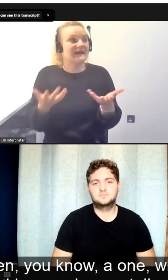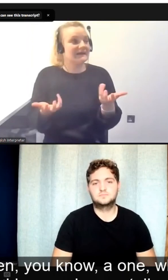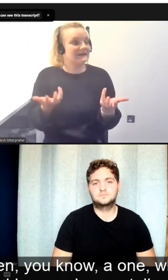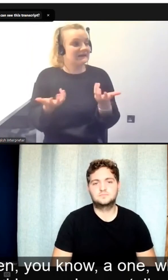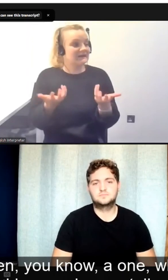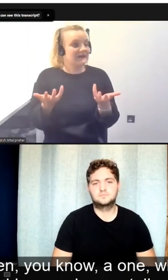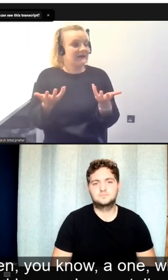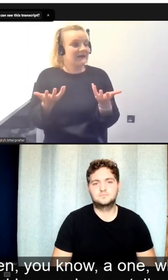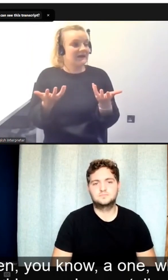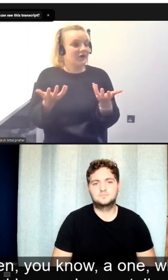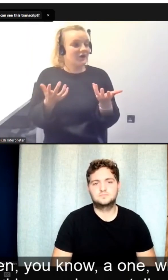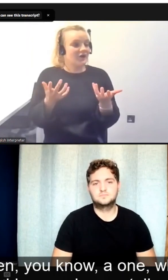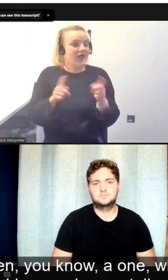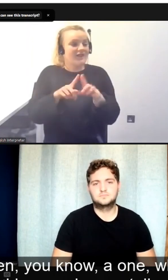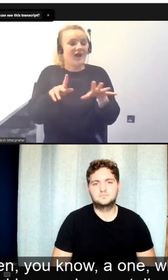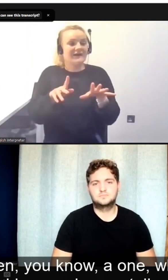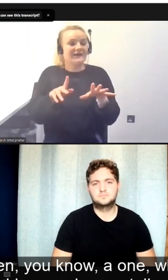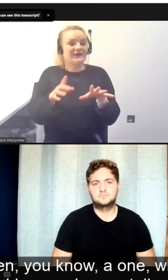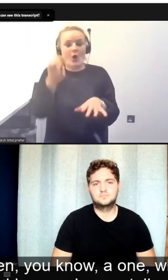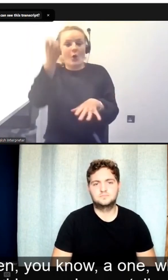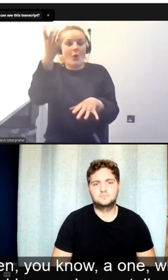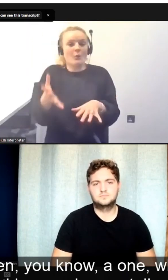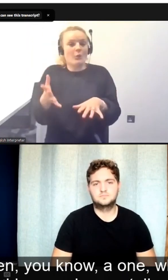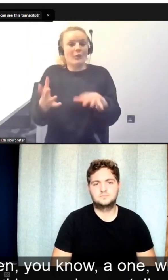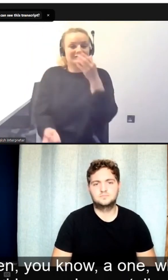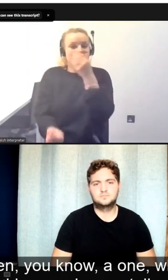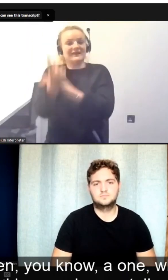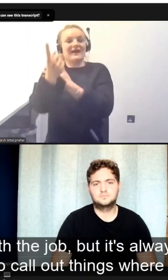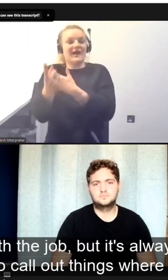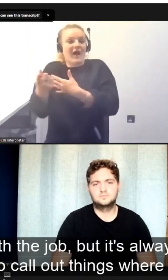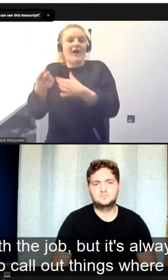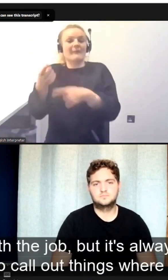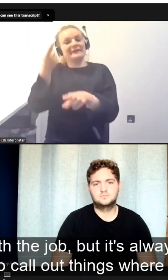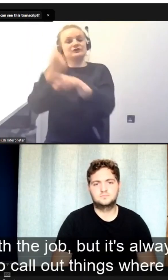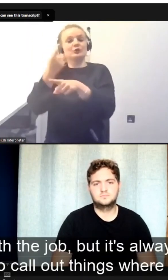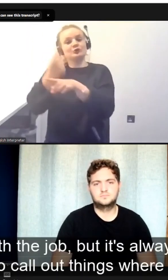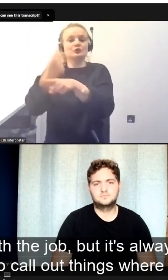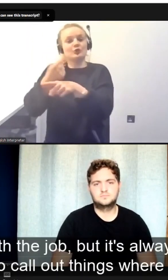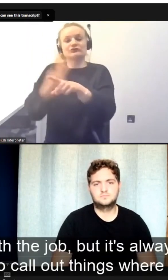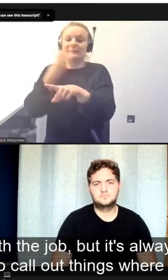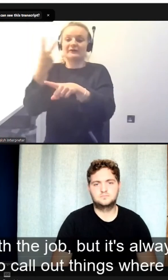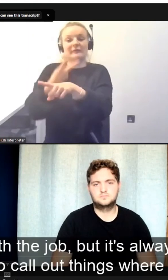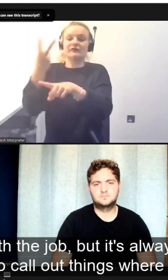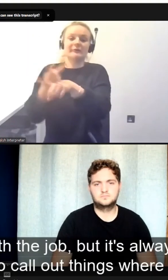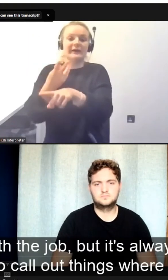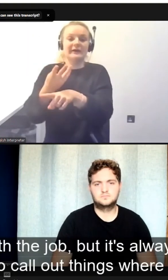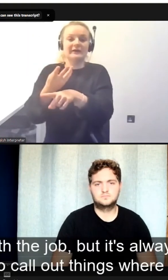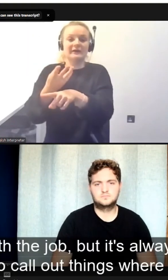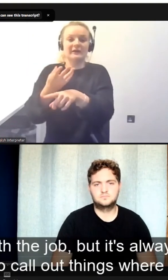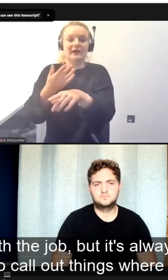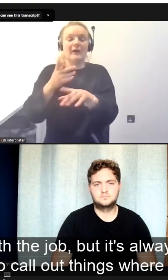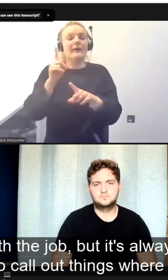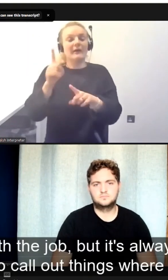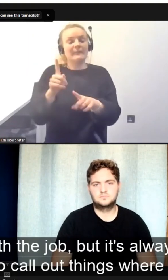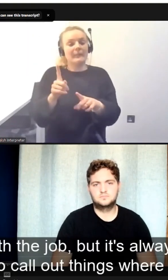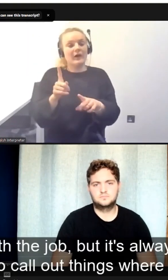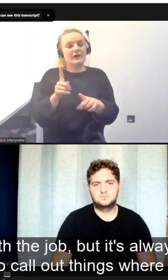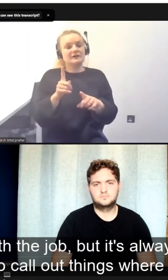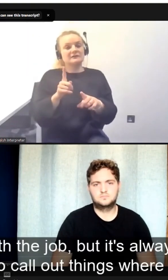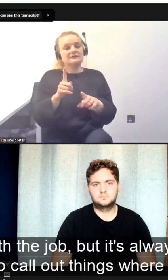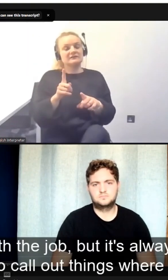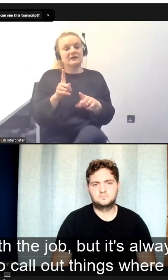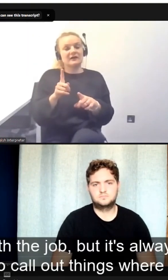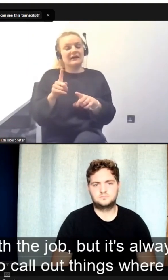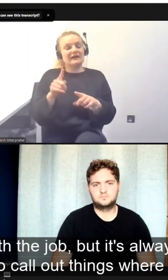know, one trick pony, where I have only ever talked about that a lot of the time I've just got on with the job, but it's always